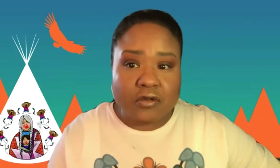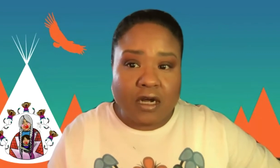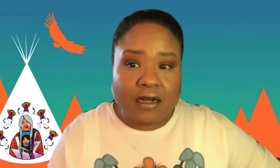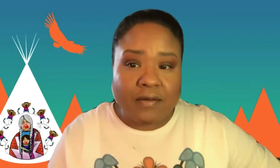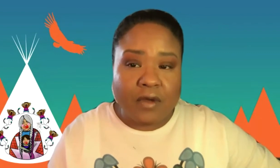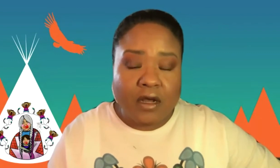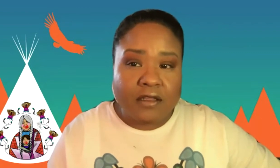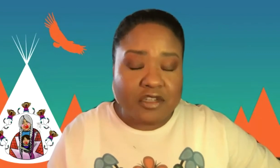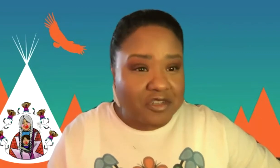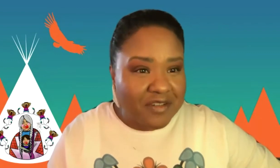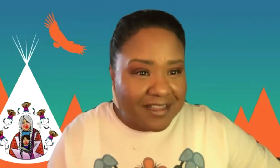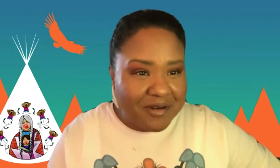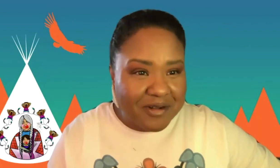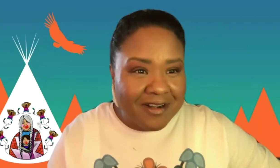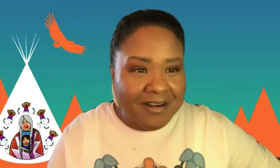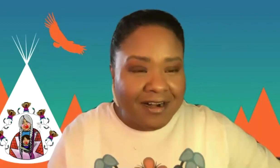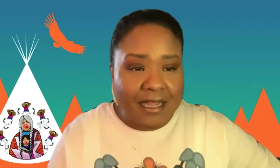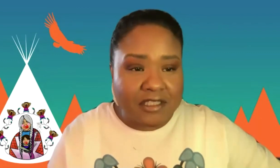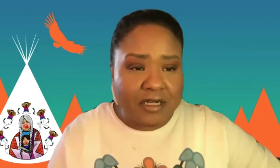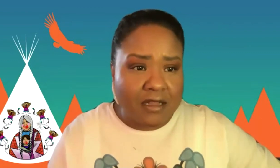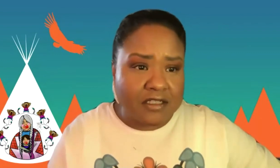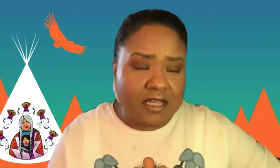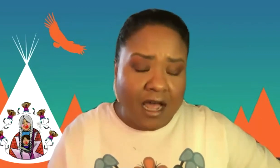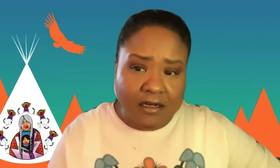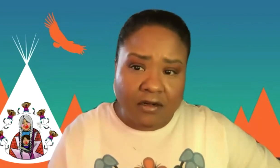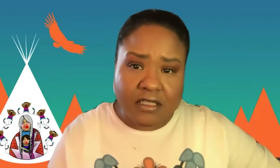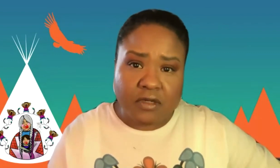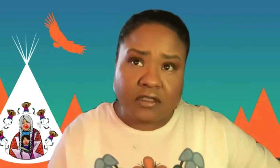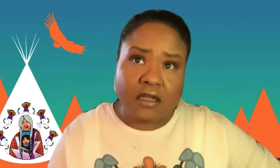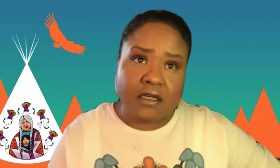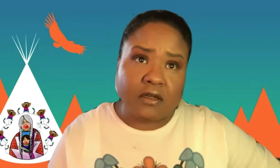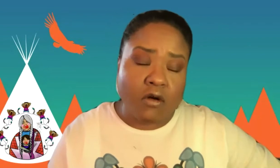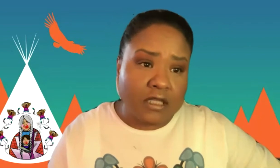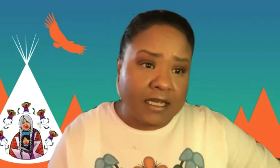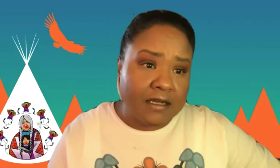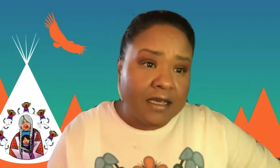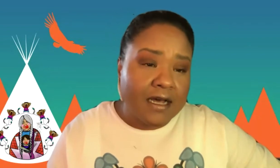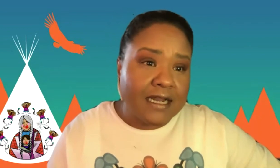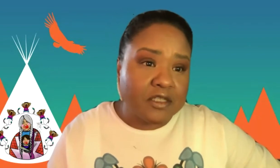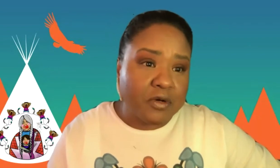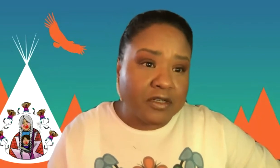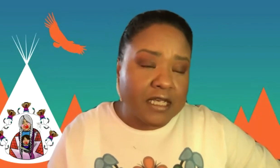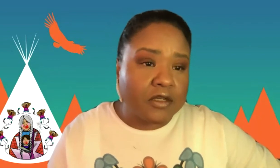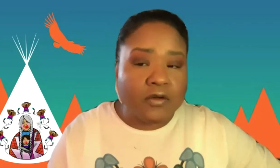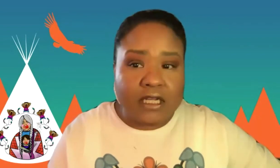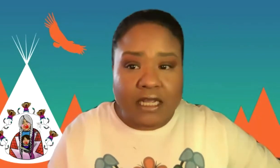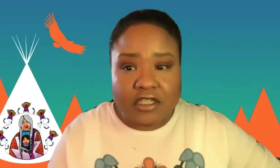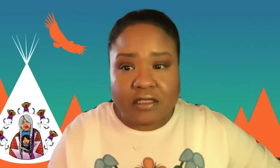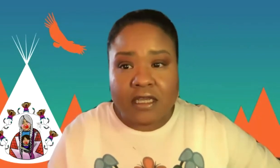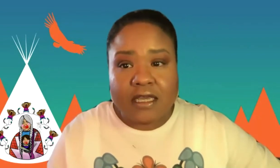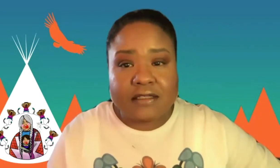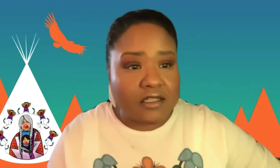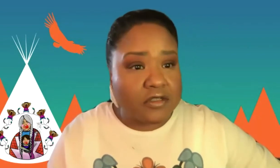to the Treasure Valley where we are, I'd like to acknowledge that Idaho is built on the Coeur d'Alene, Nez Perce, and Kootenai